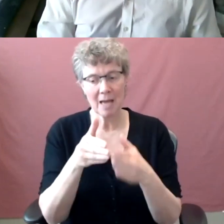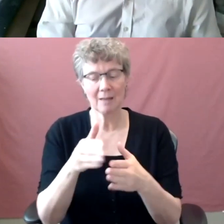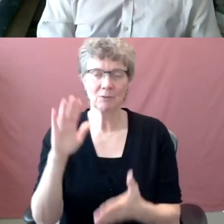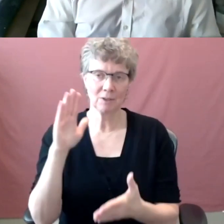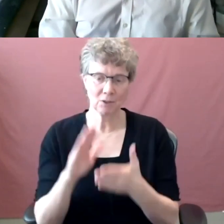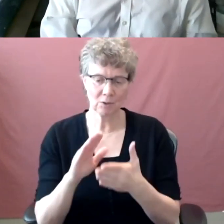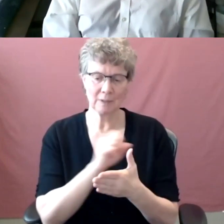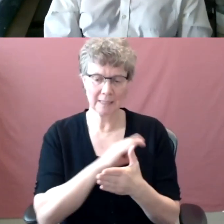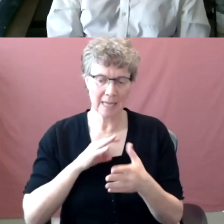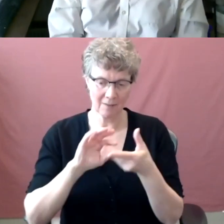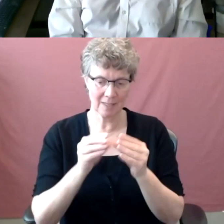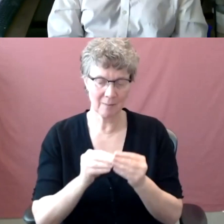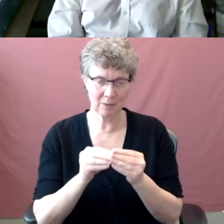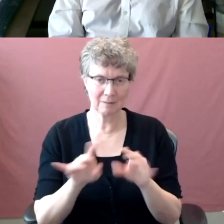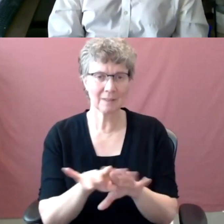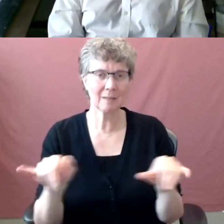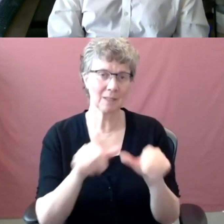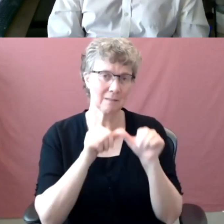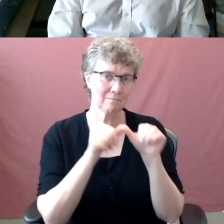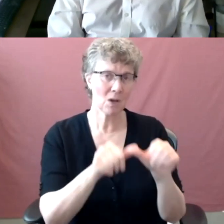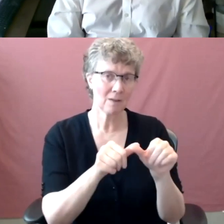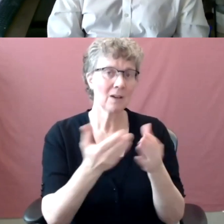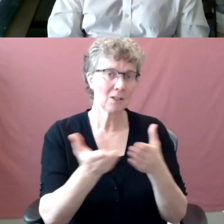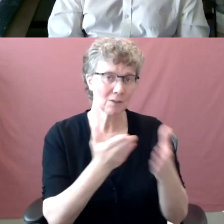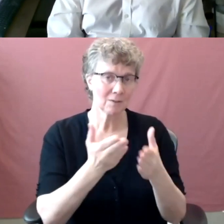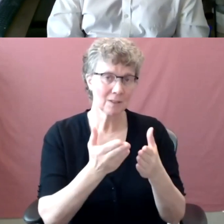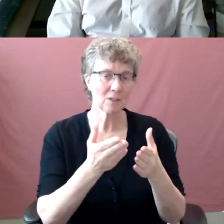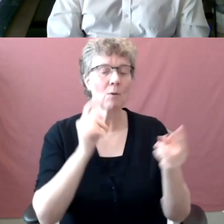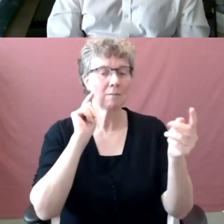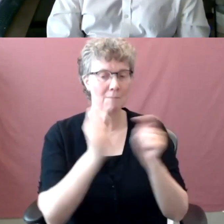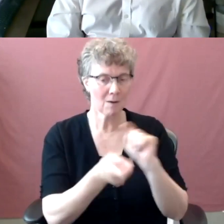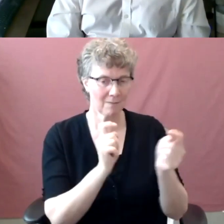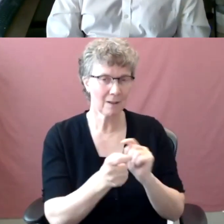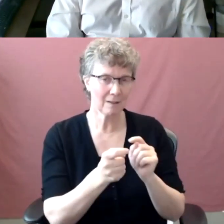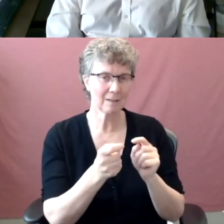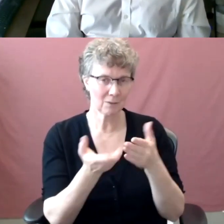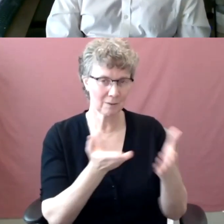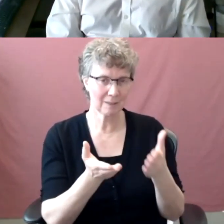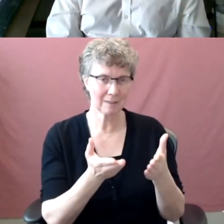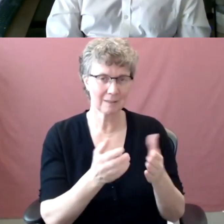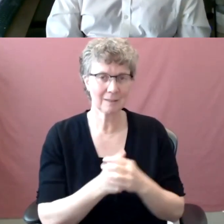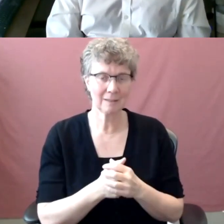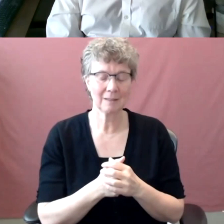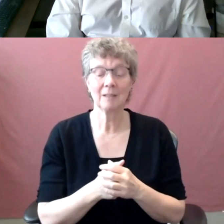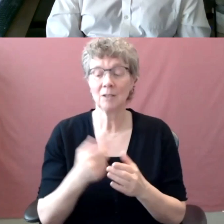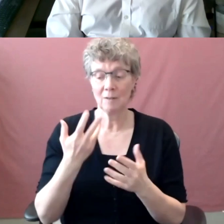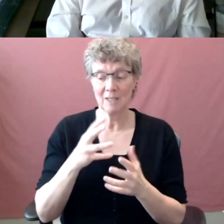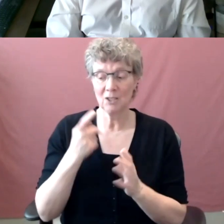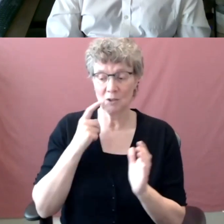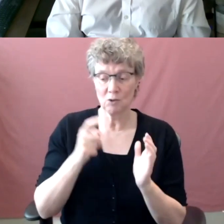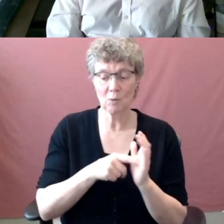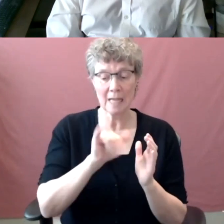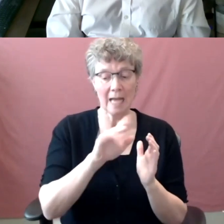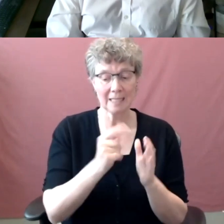try and maintain services or modify services. So you will have seen changes in IT services provided centrally. Uh,